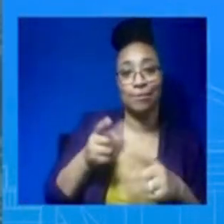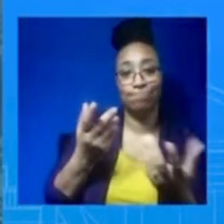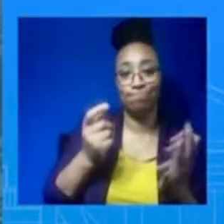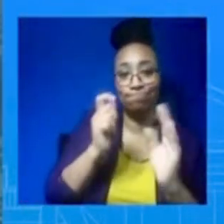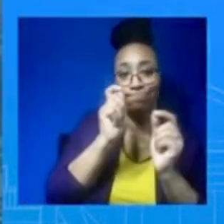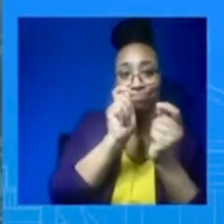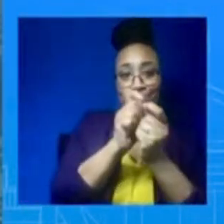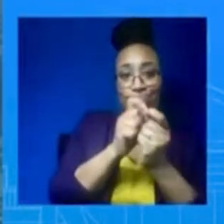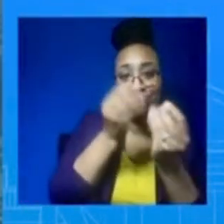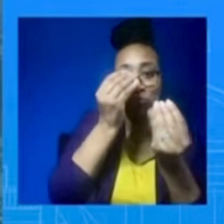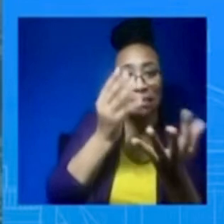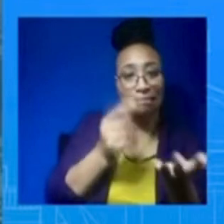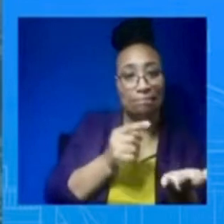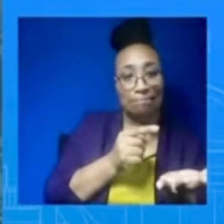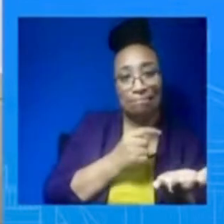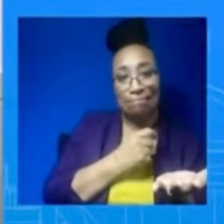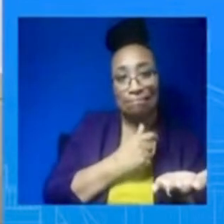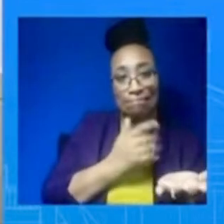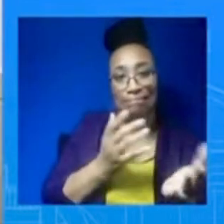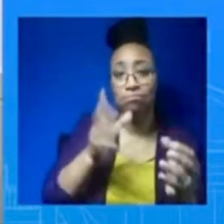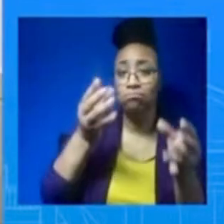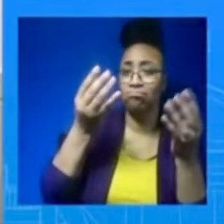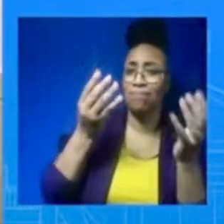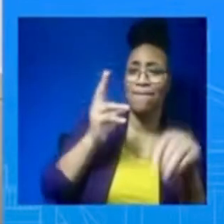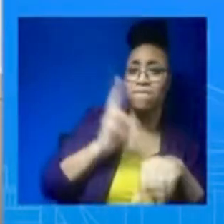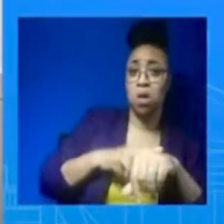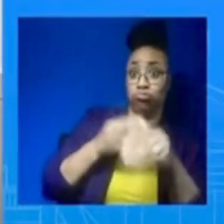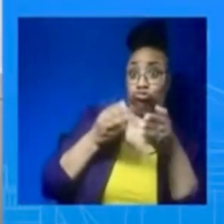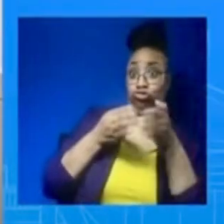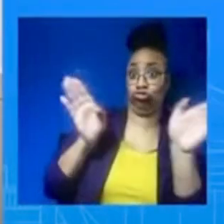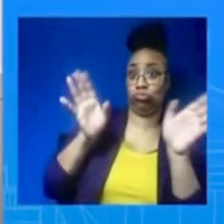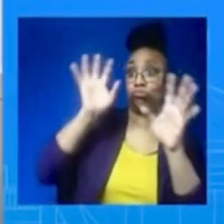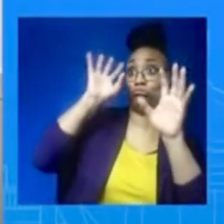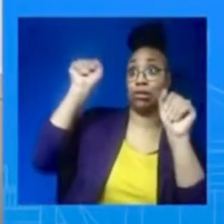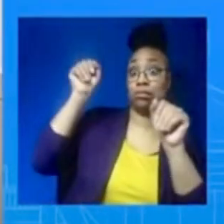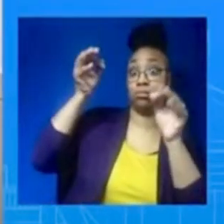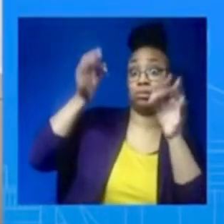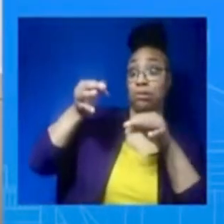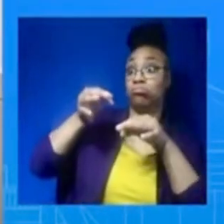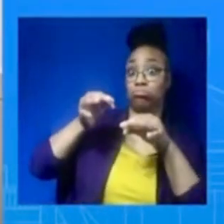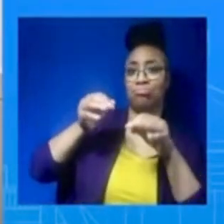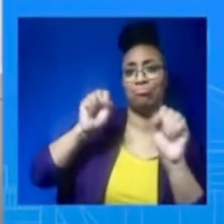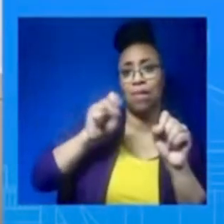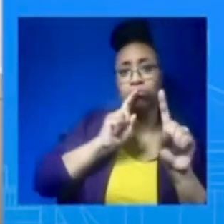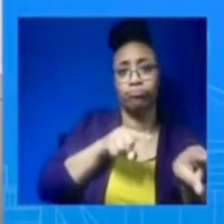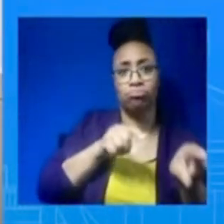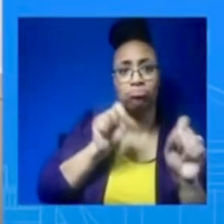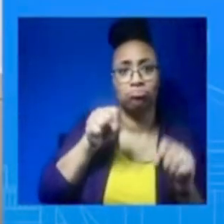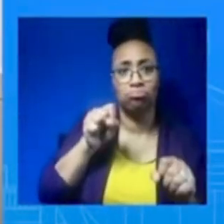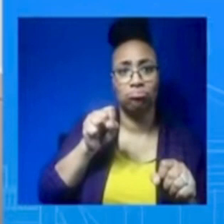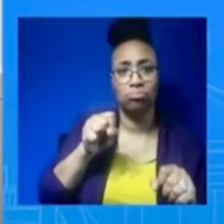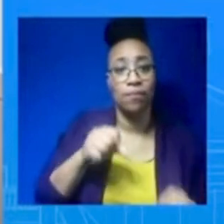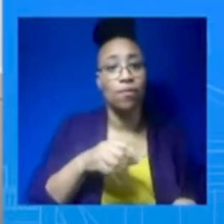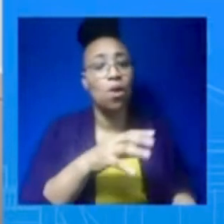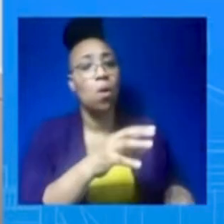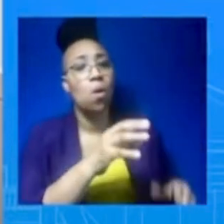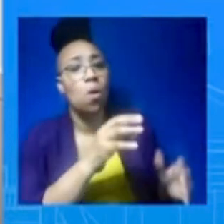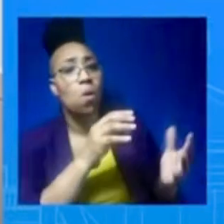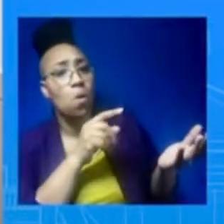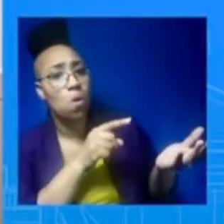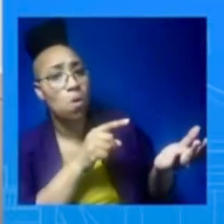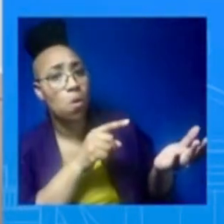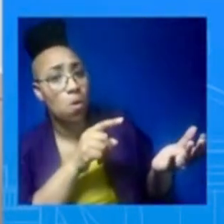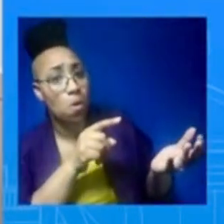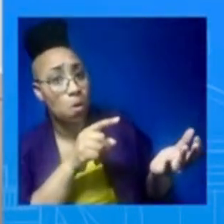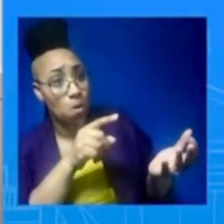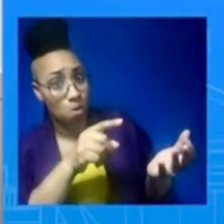the President is closely involved. Can I ask you about the First Lady who was supposed to travel to Indiana today? She didn't go because her office says that she's not feeling very well. Can you give us